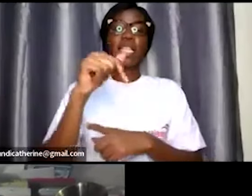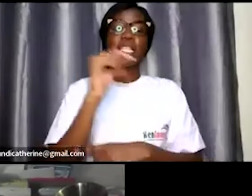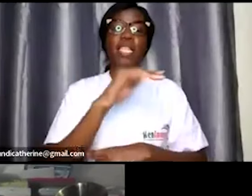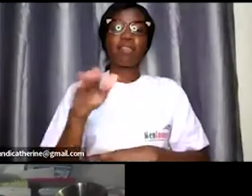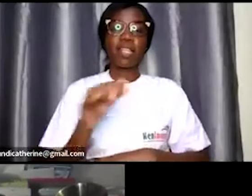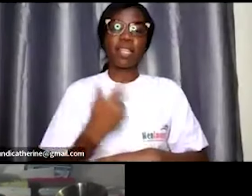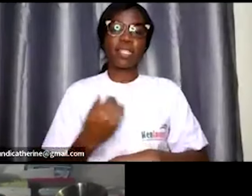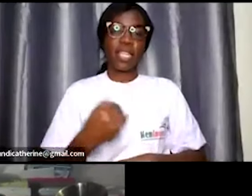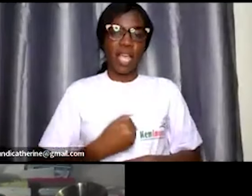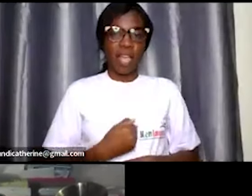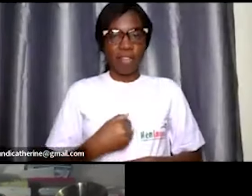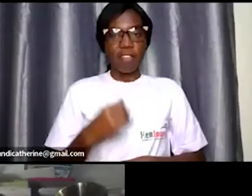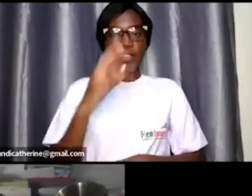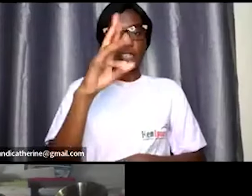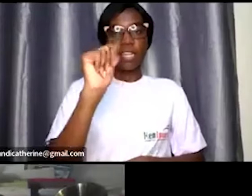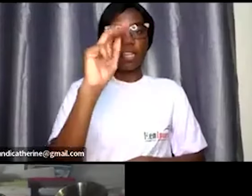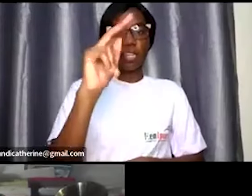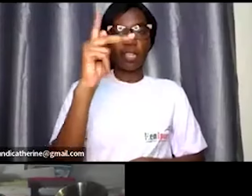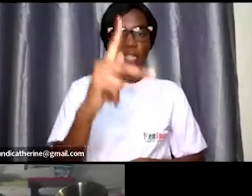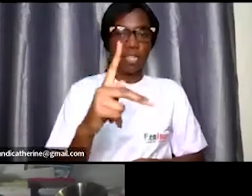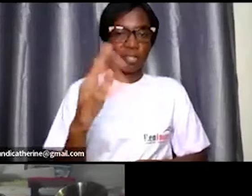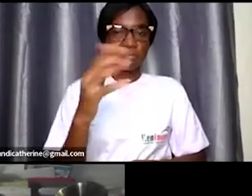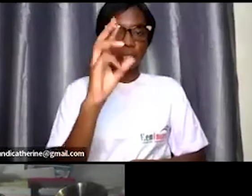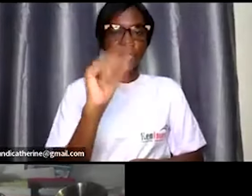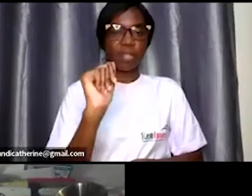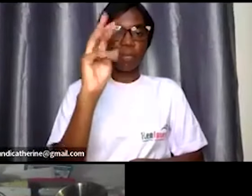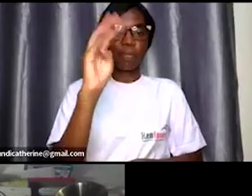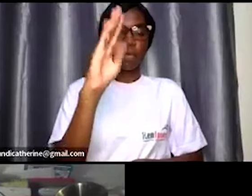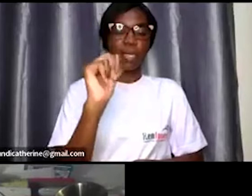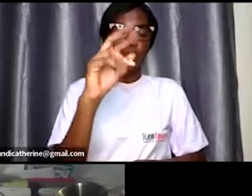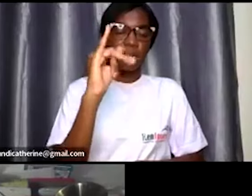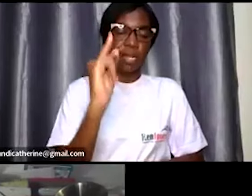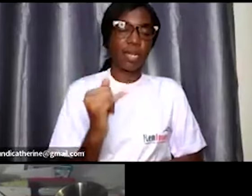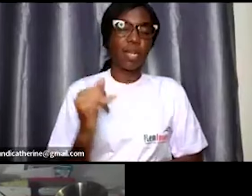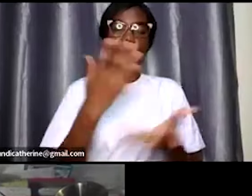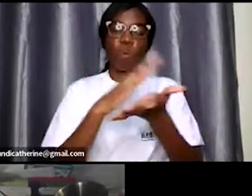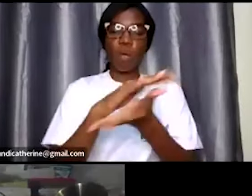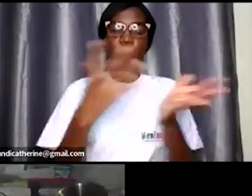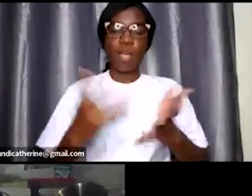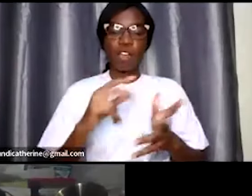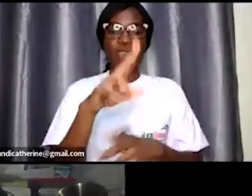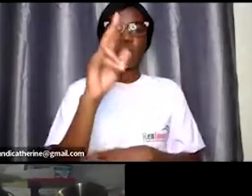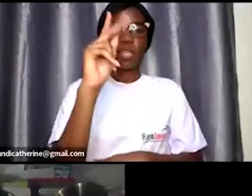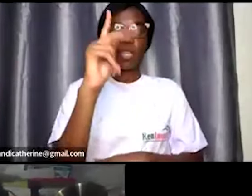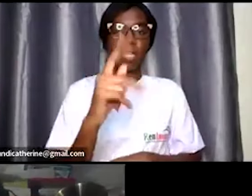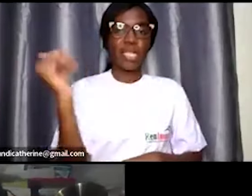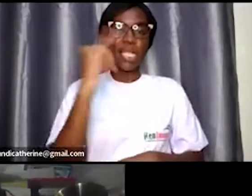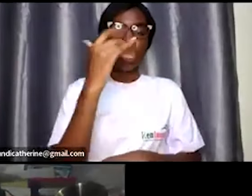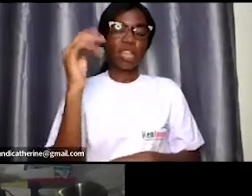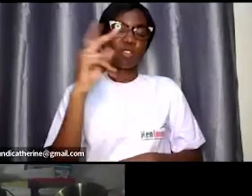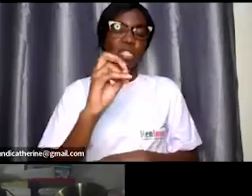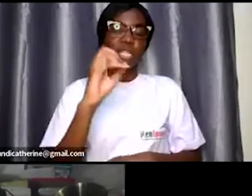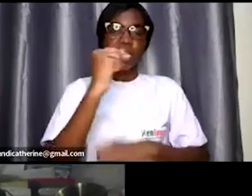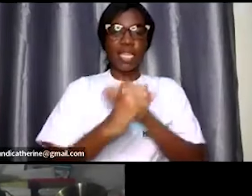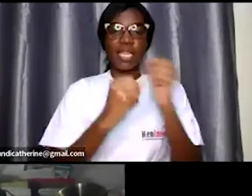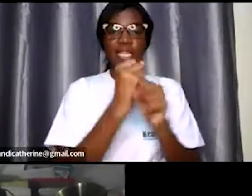have none other than frank pambare who is the best in the uk he has been there for over 20 years and he's there to he's